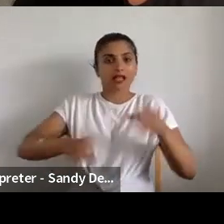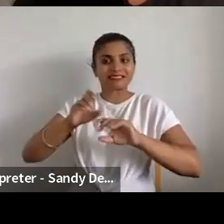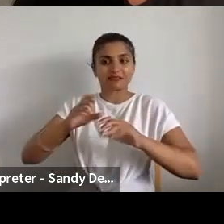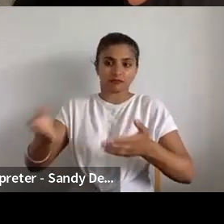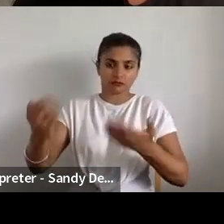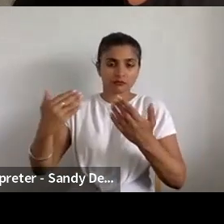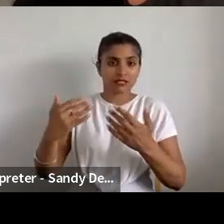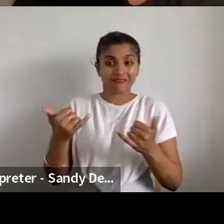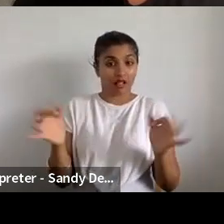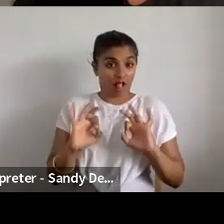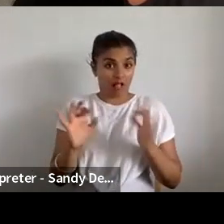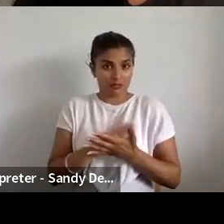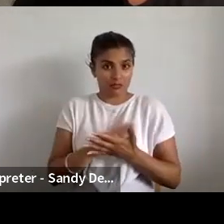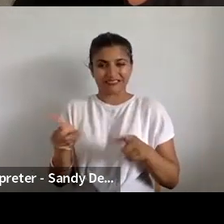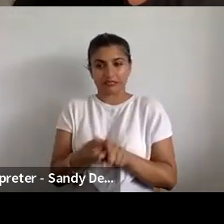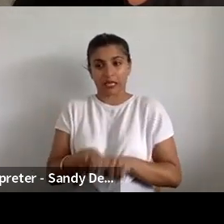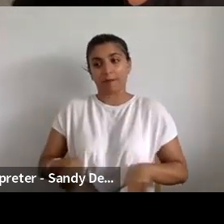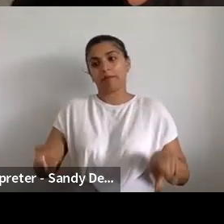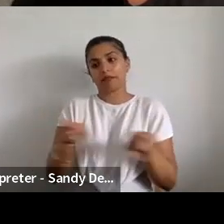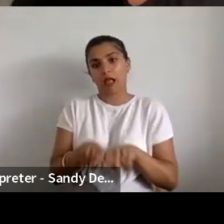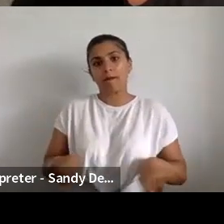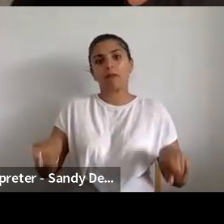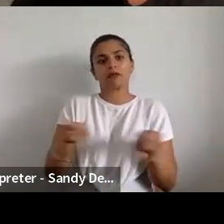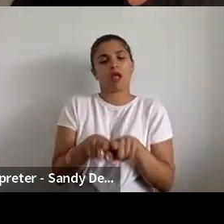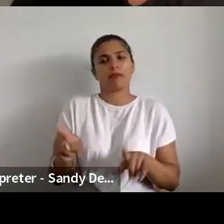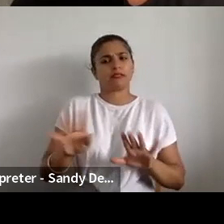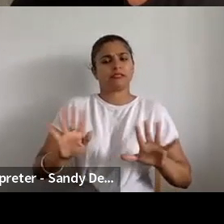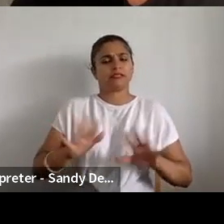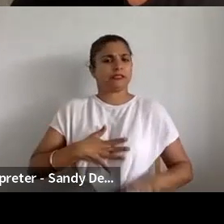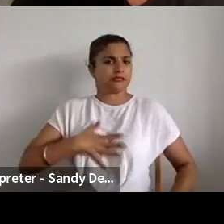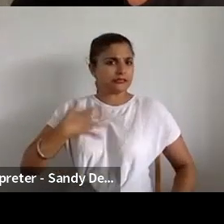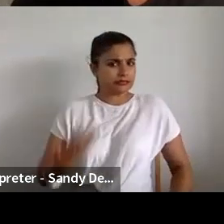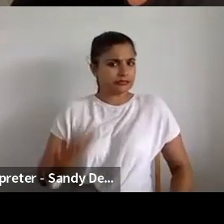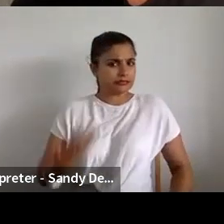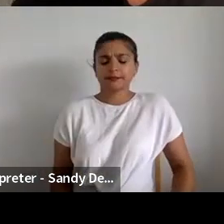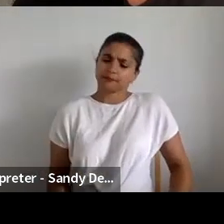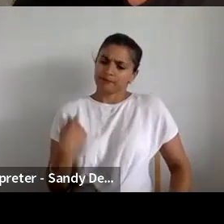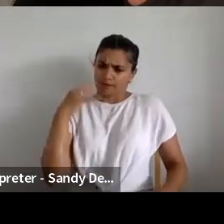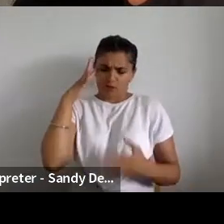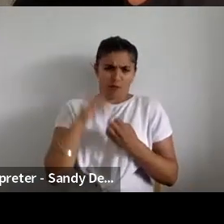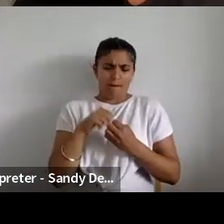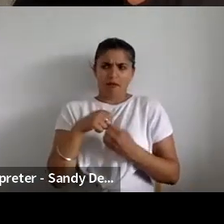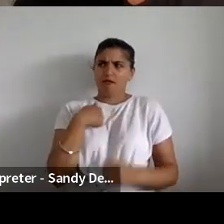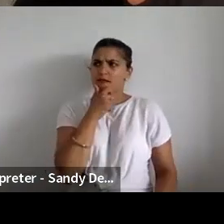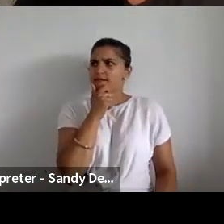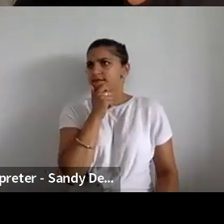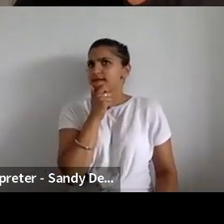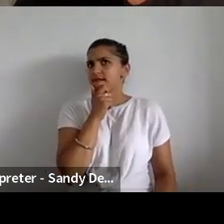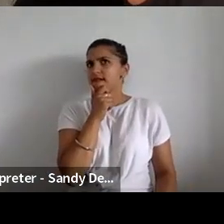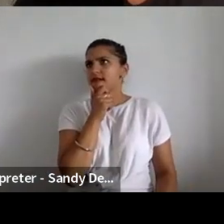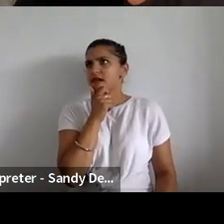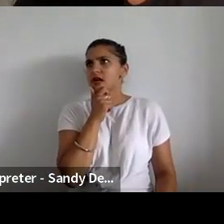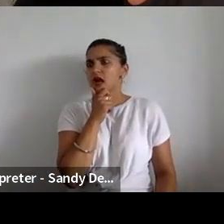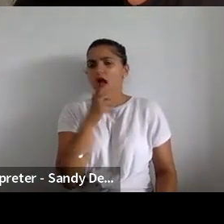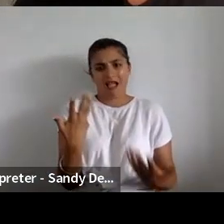know they'll just be stuck in the same groove. And I, I, I remember us thinking that well in terms of enabling and discovering talent